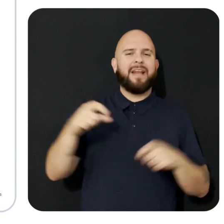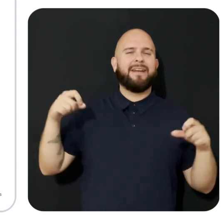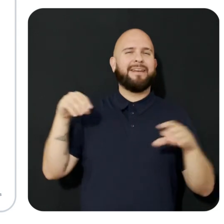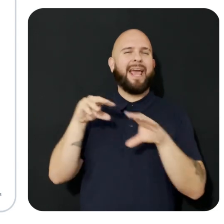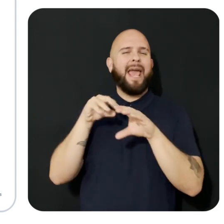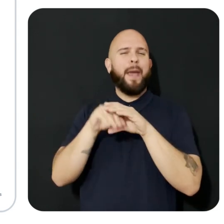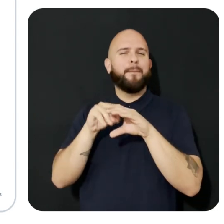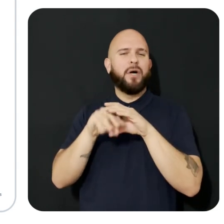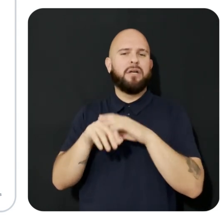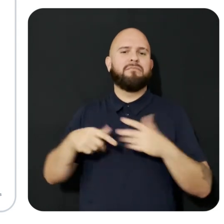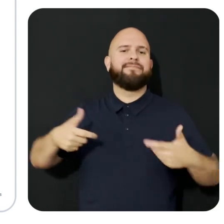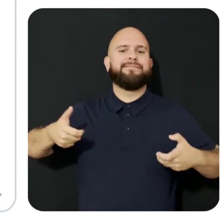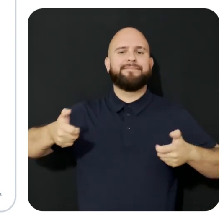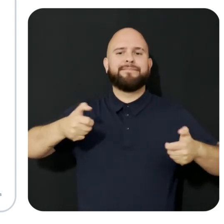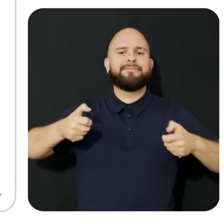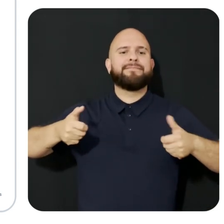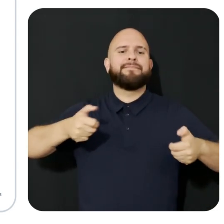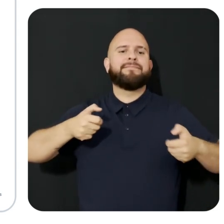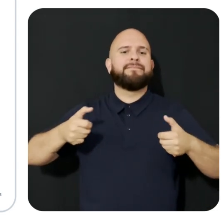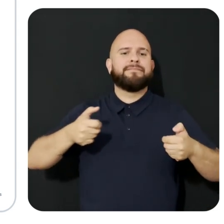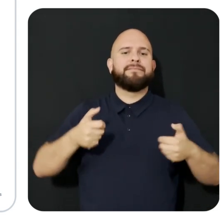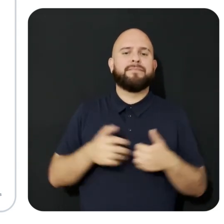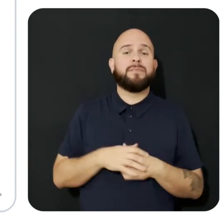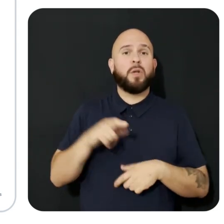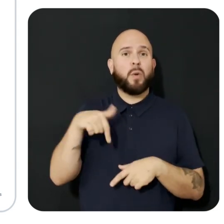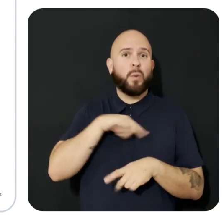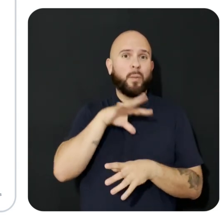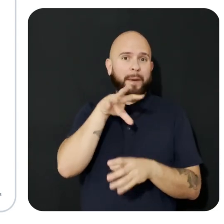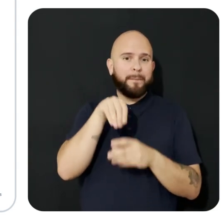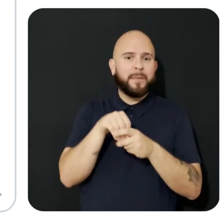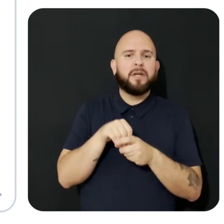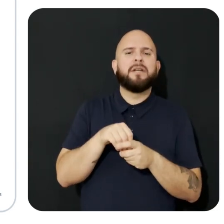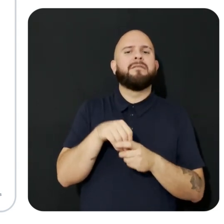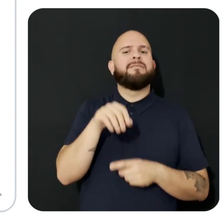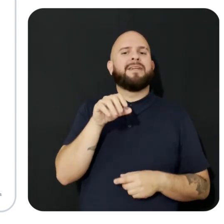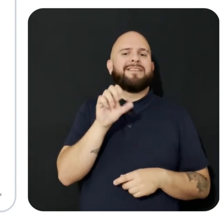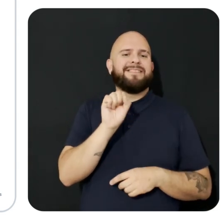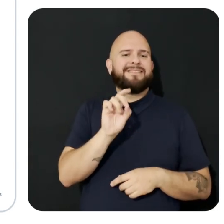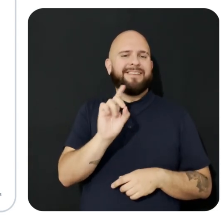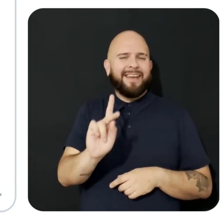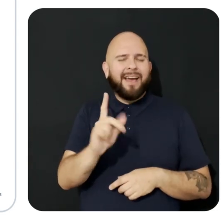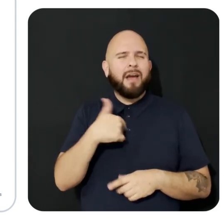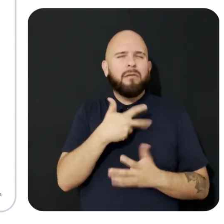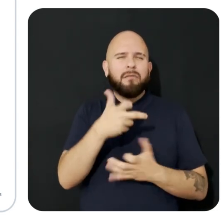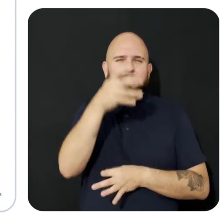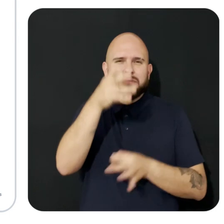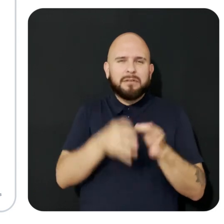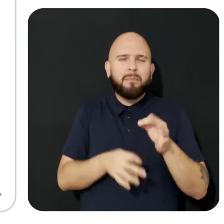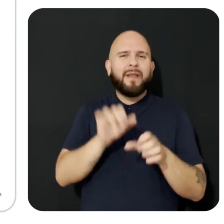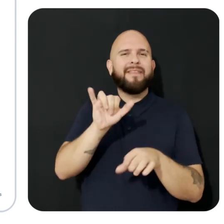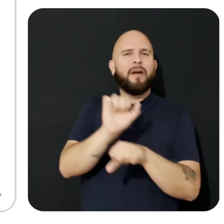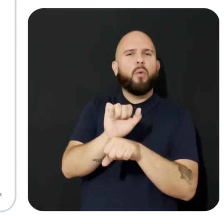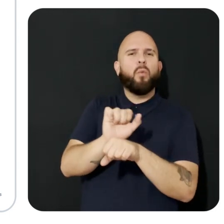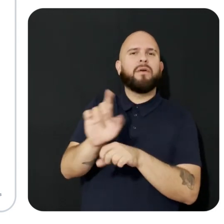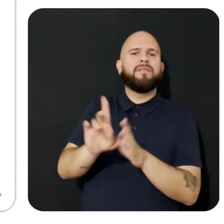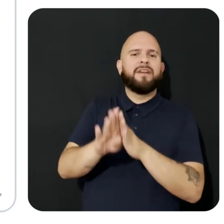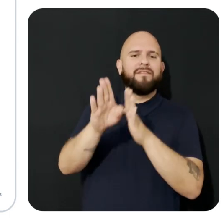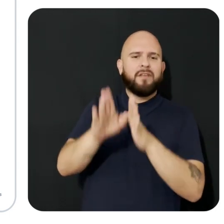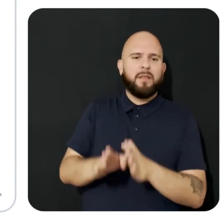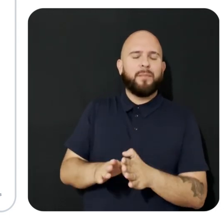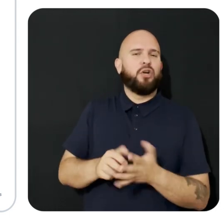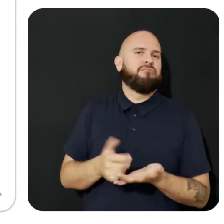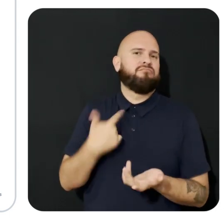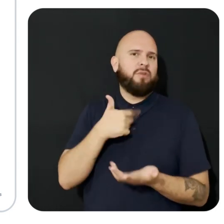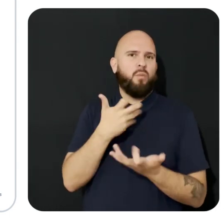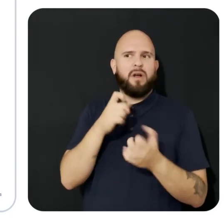building those capabilities into the core of the SDK, we are looking to simplify the work of the developer to create a spatial